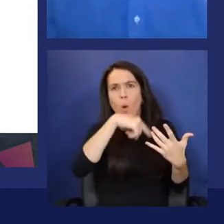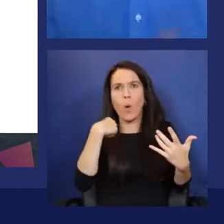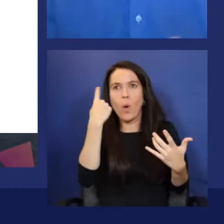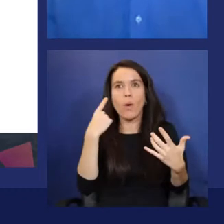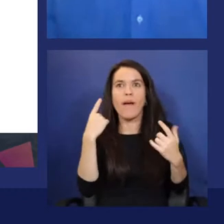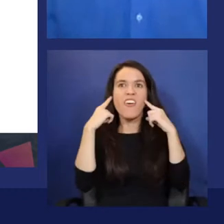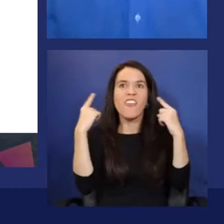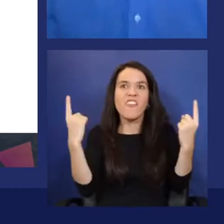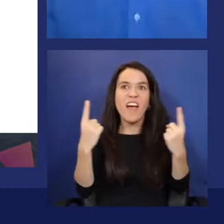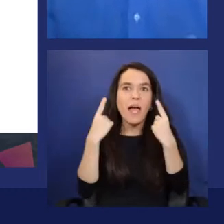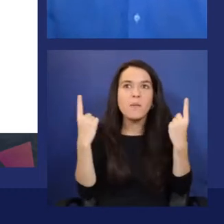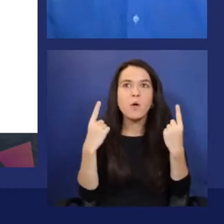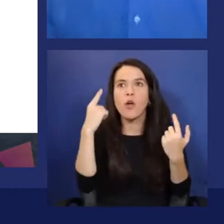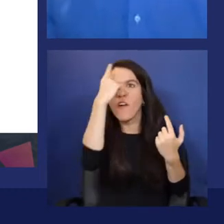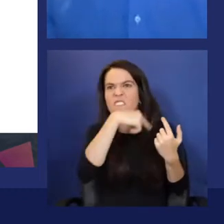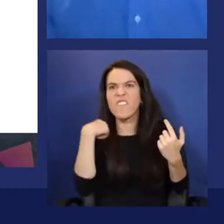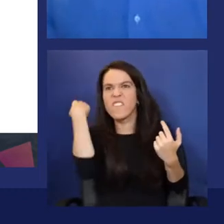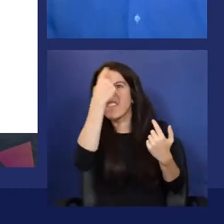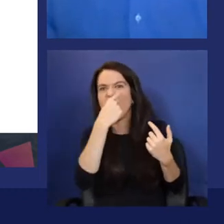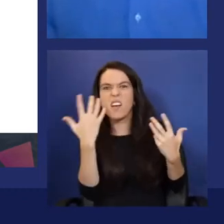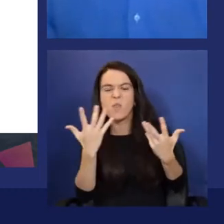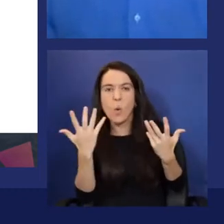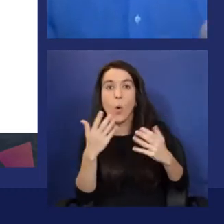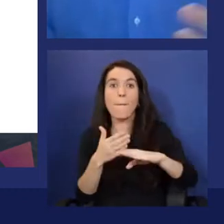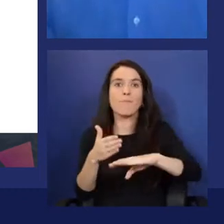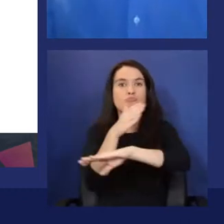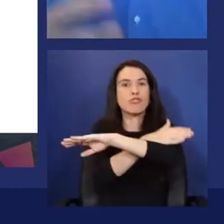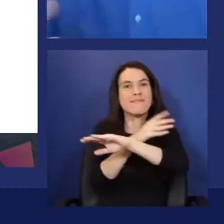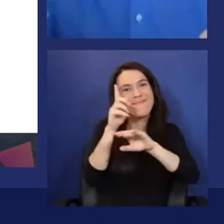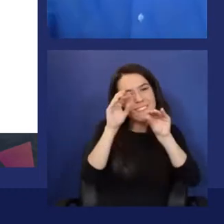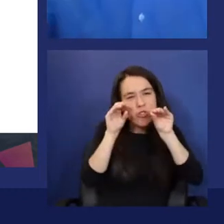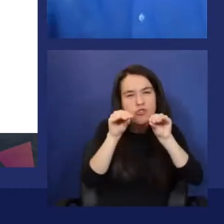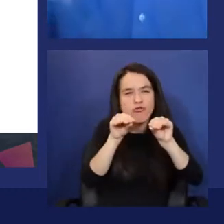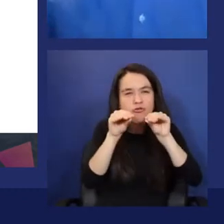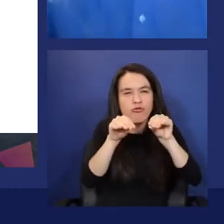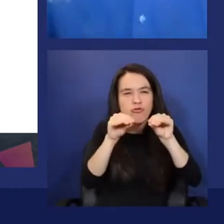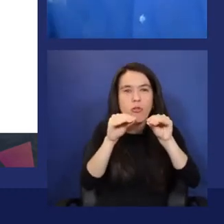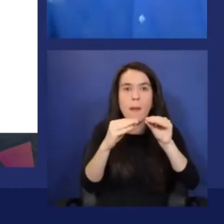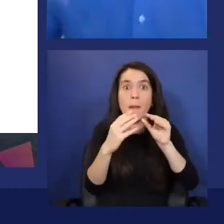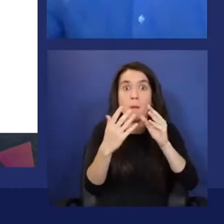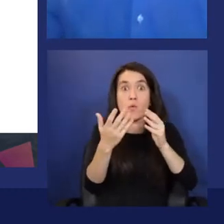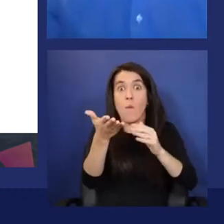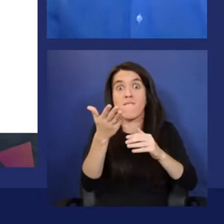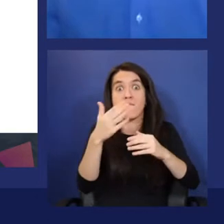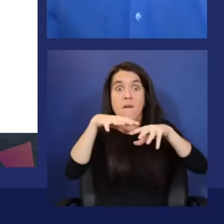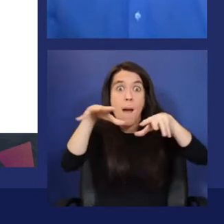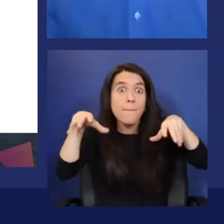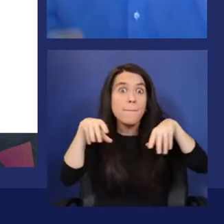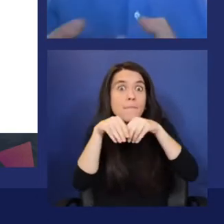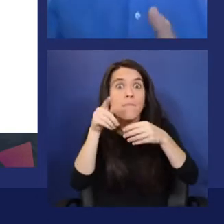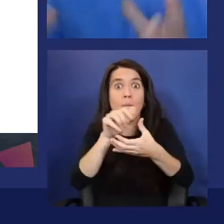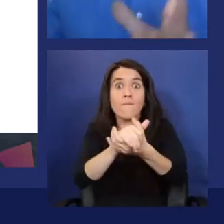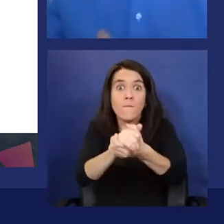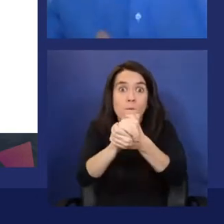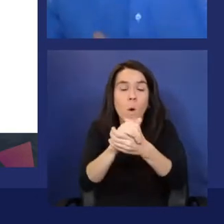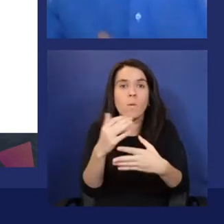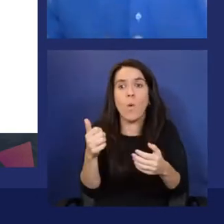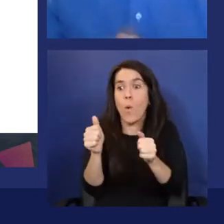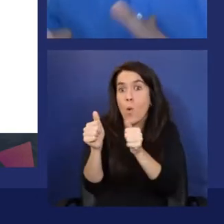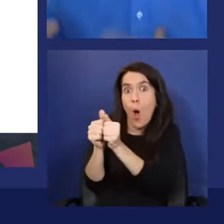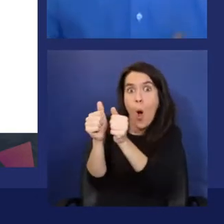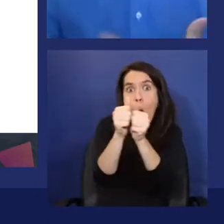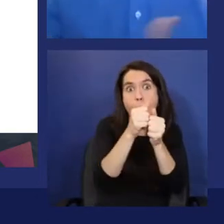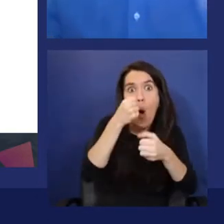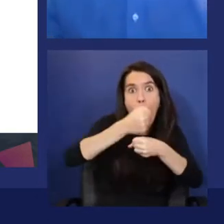face, or pre-training a model of your friends and family and colleagues and using face